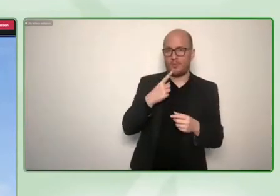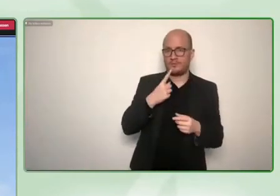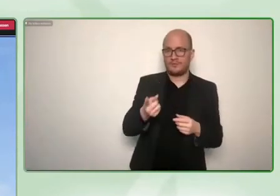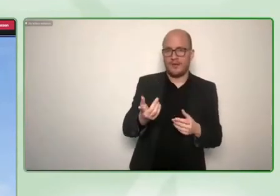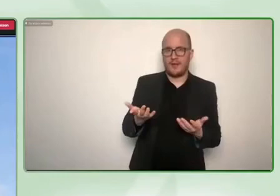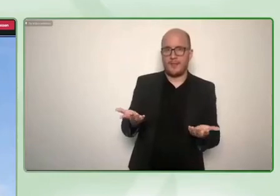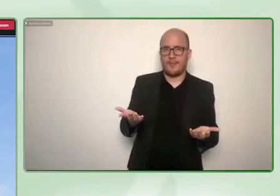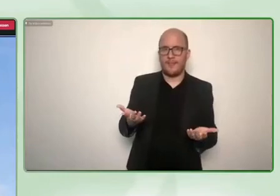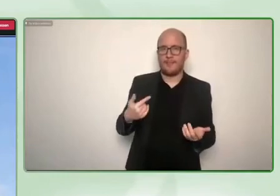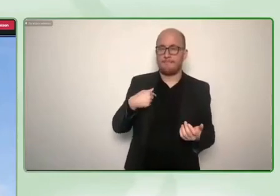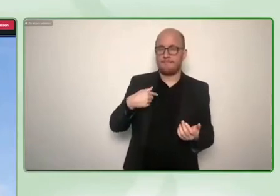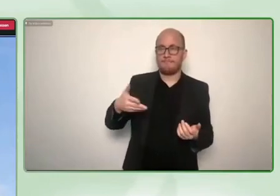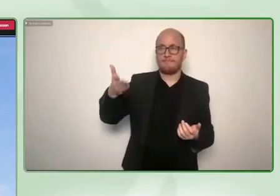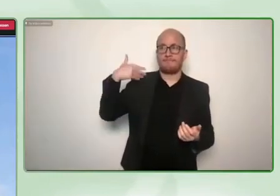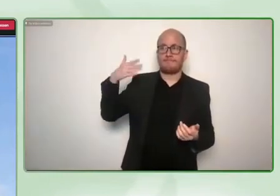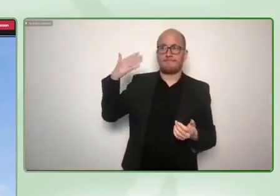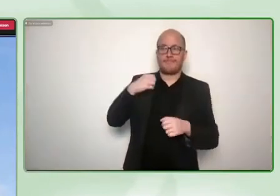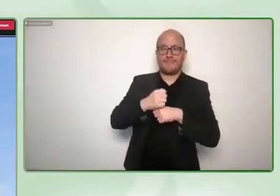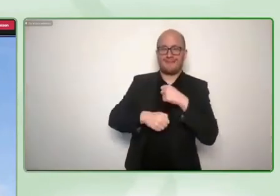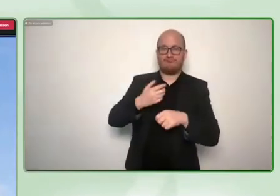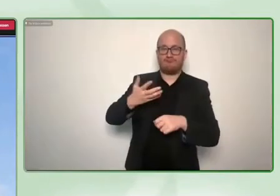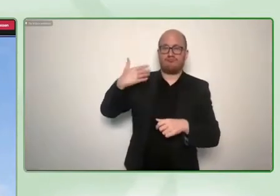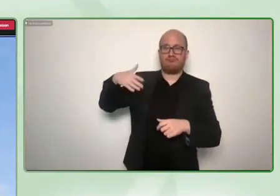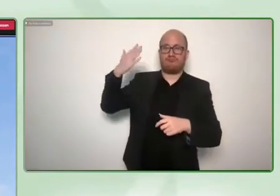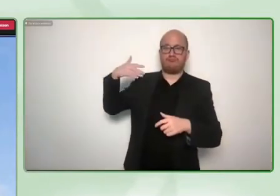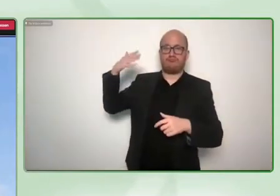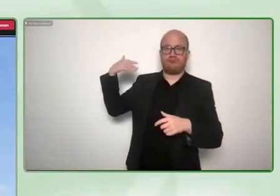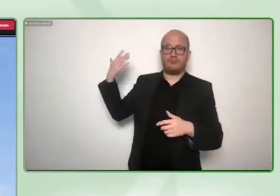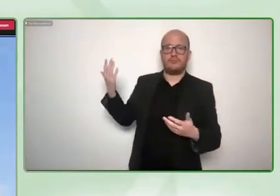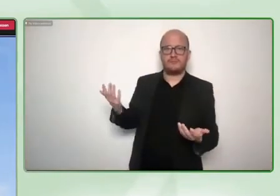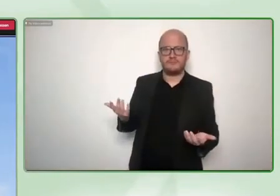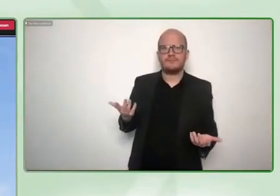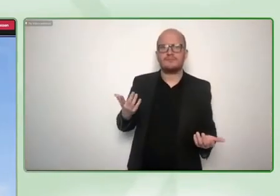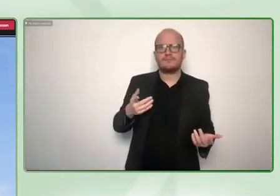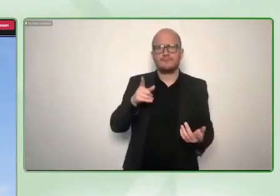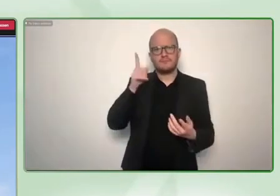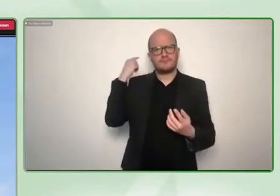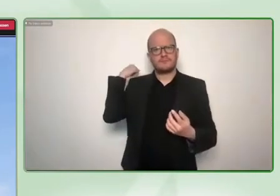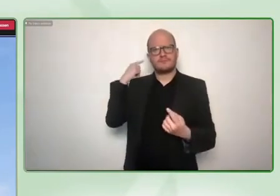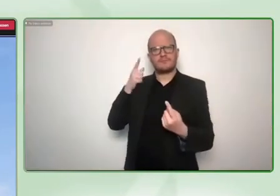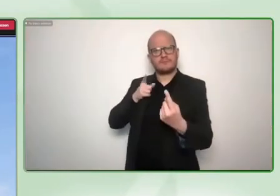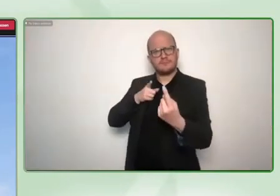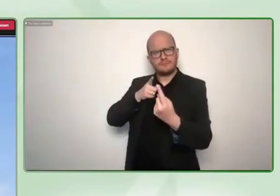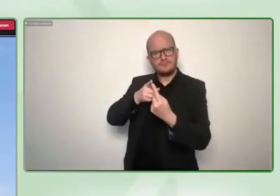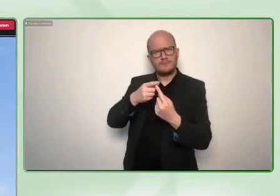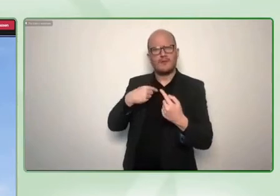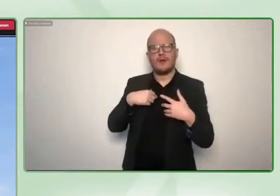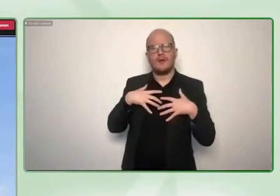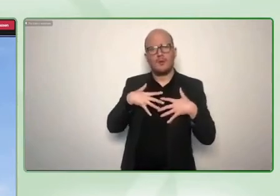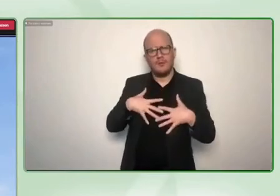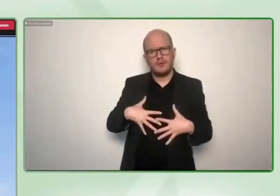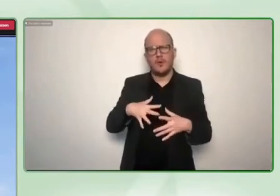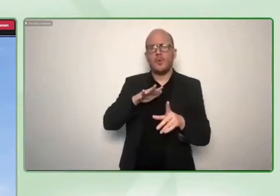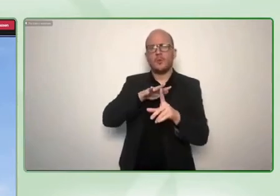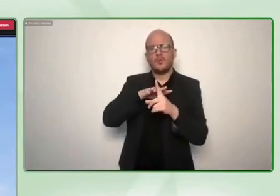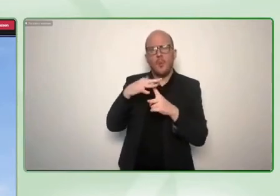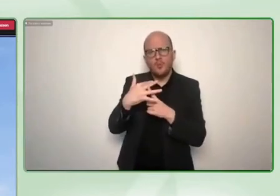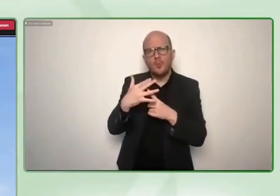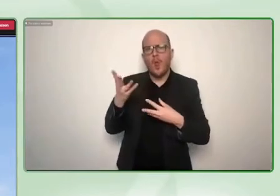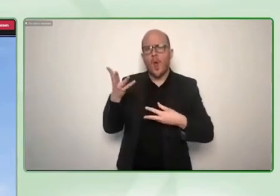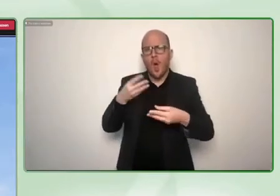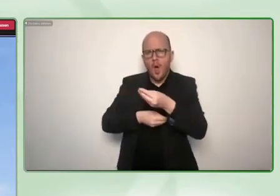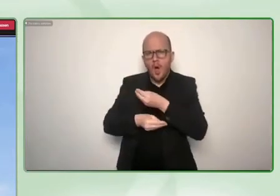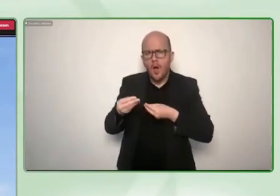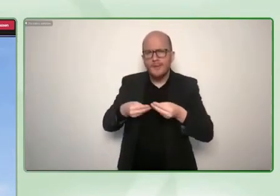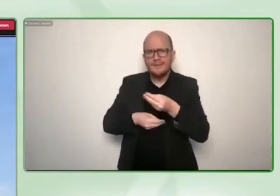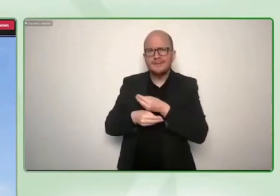was a part of a program where uh the goal was to globalize social entrepreneurs exactly as you said they would pick